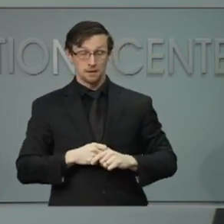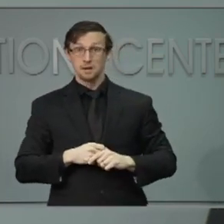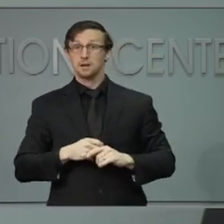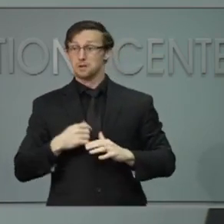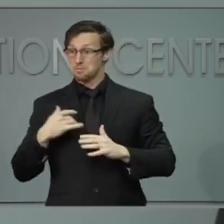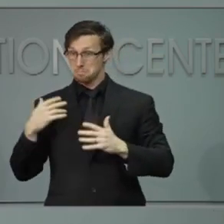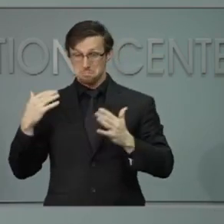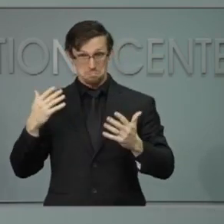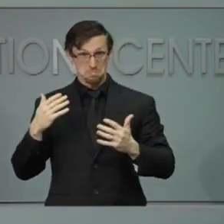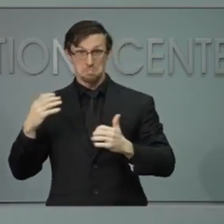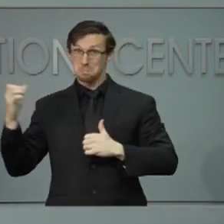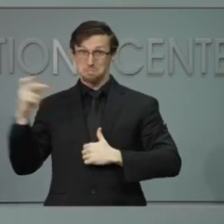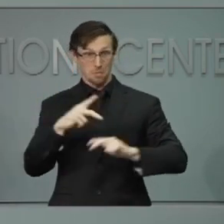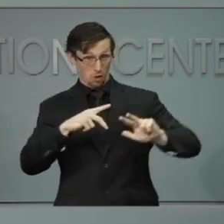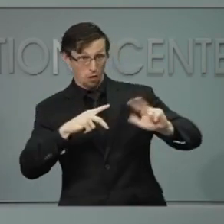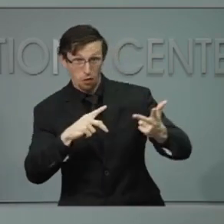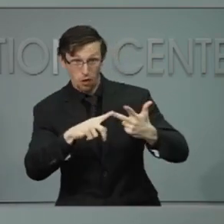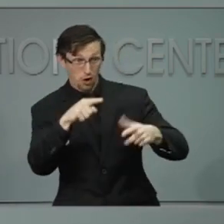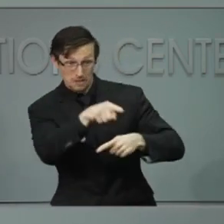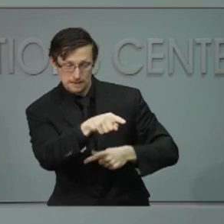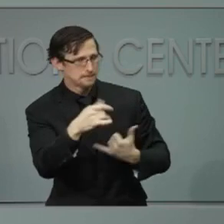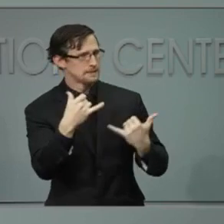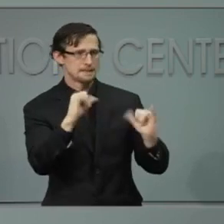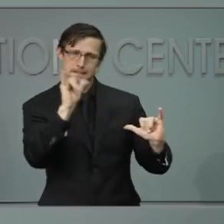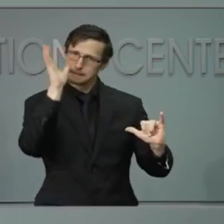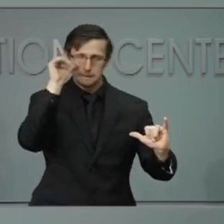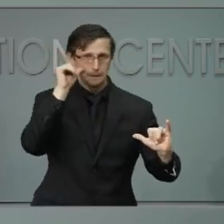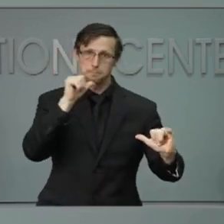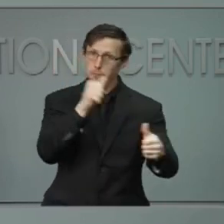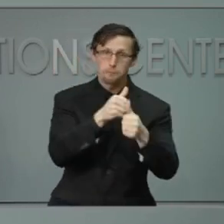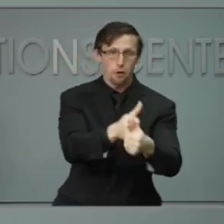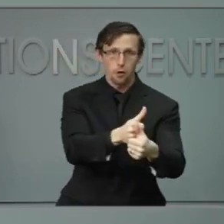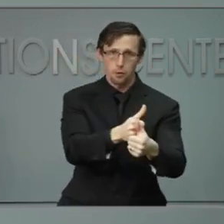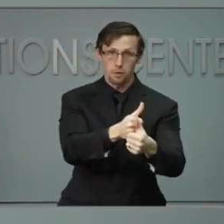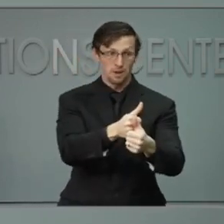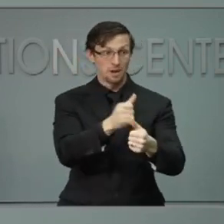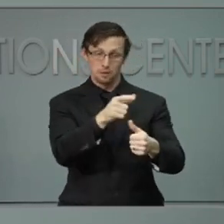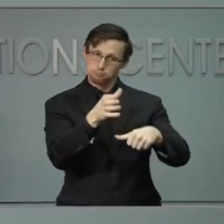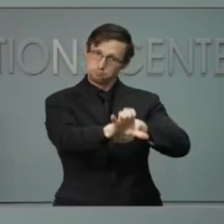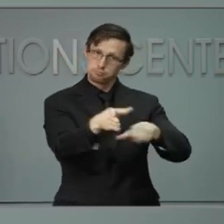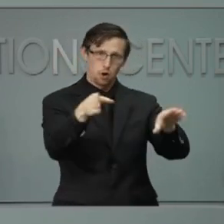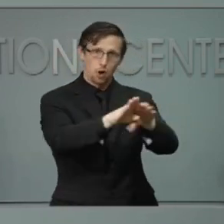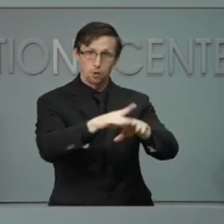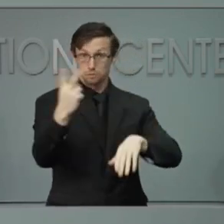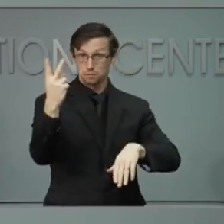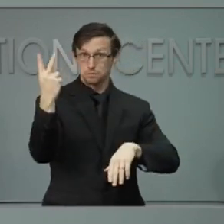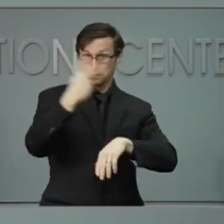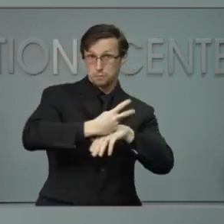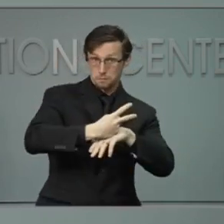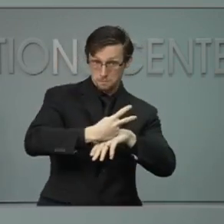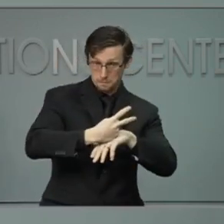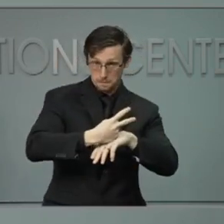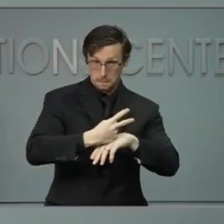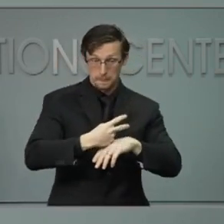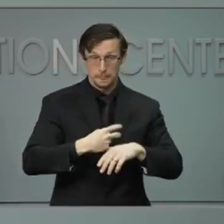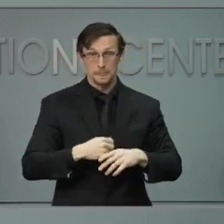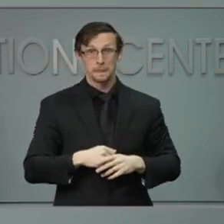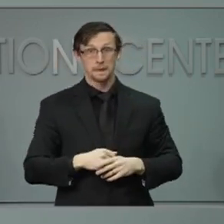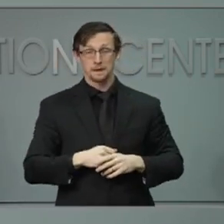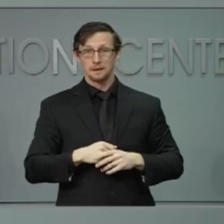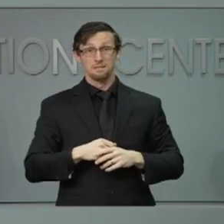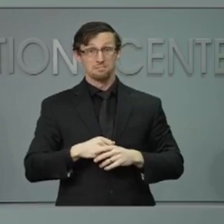If the city comes back a third time and the violations still remain, they can be closed for 48